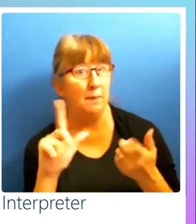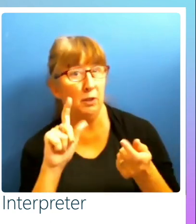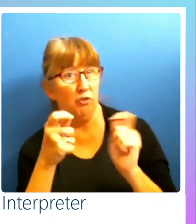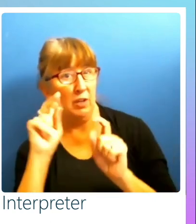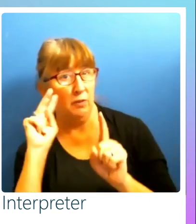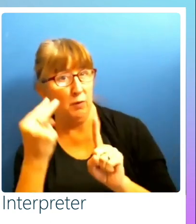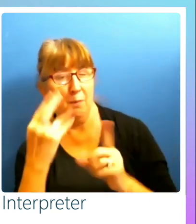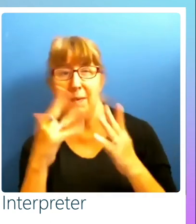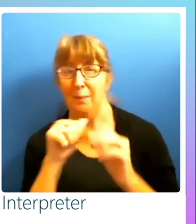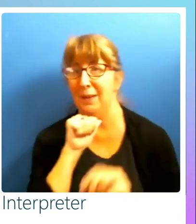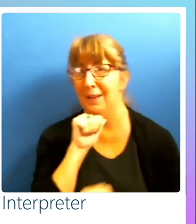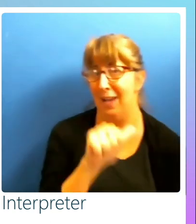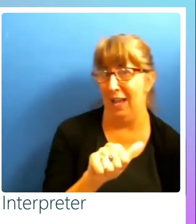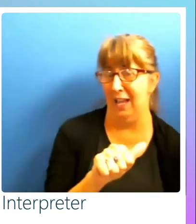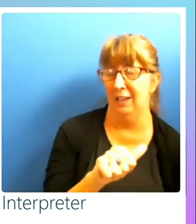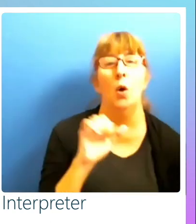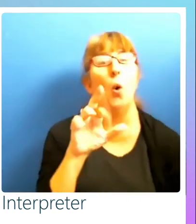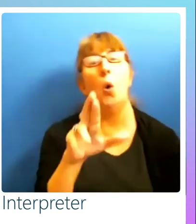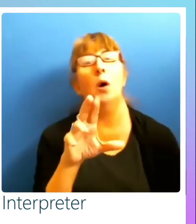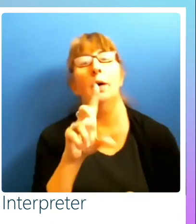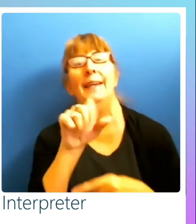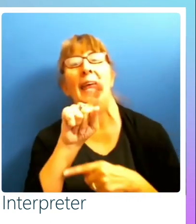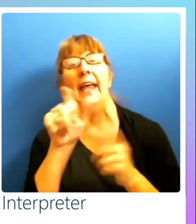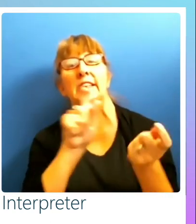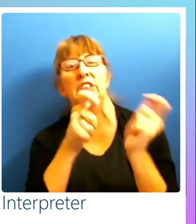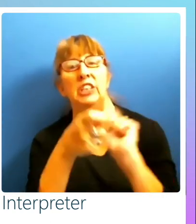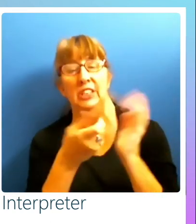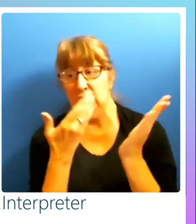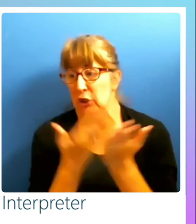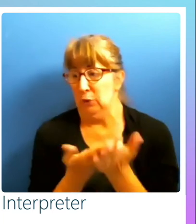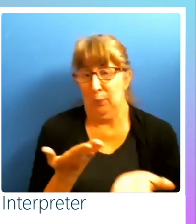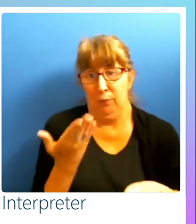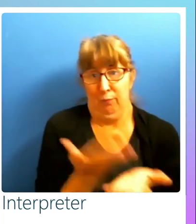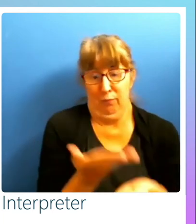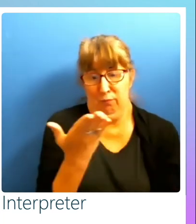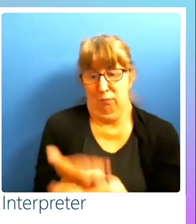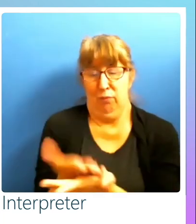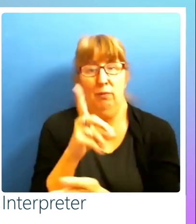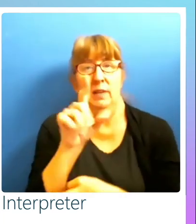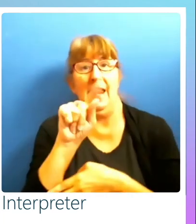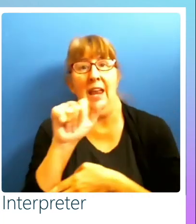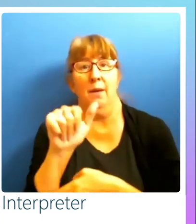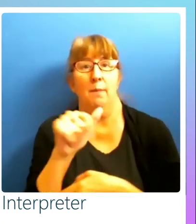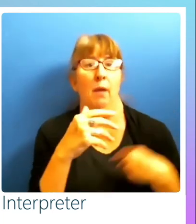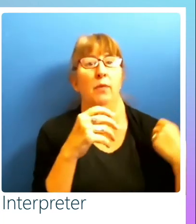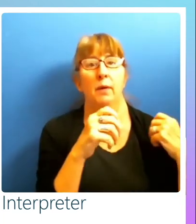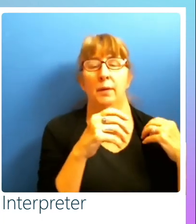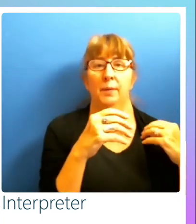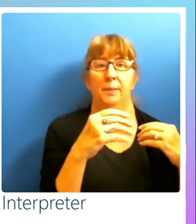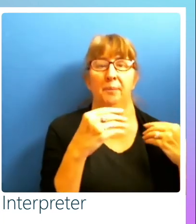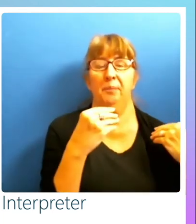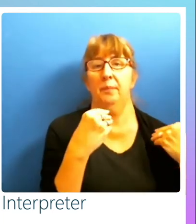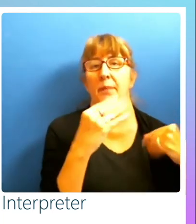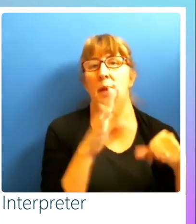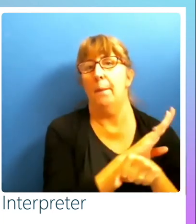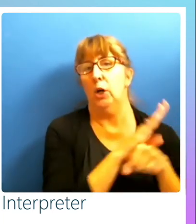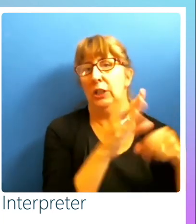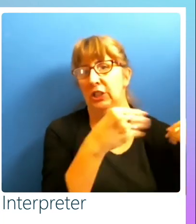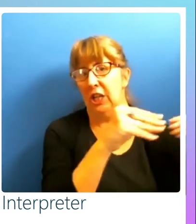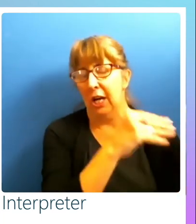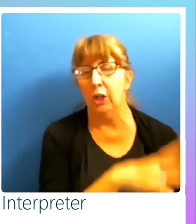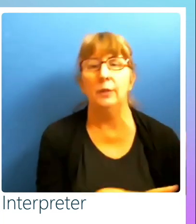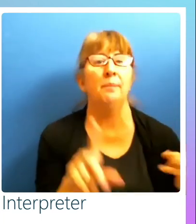in this case, you can change it with some data, especially the data I had about the market share, the data I had about the omnichannel, the channel costs